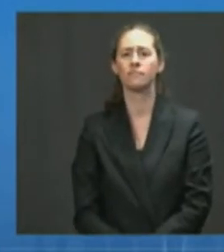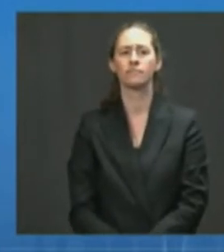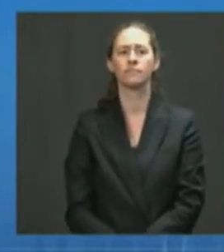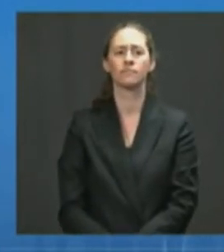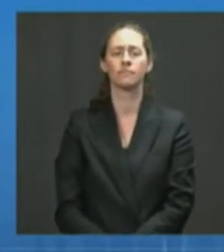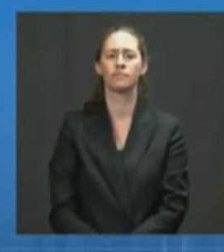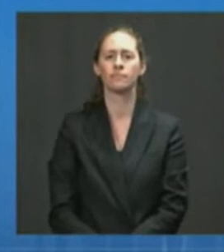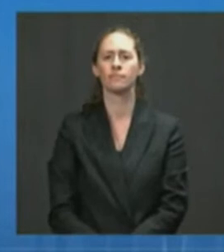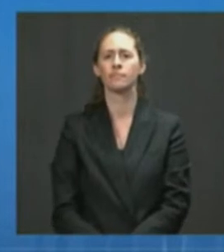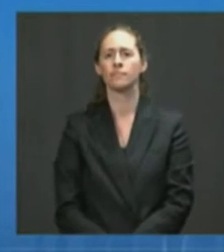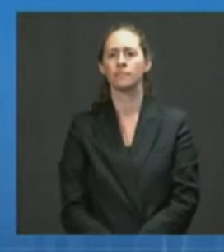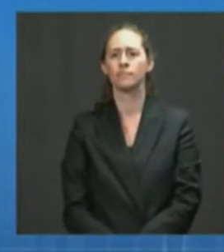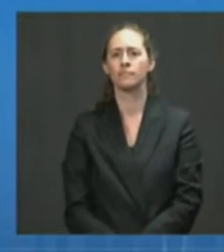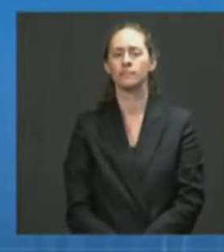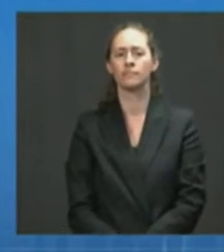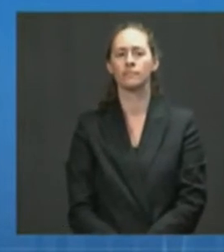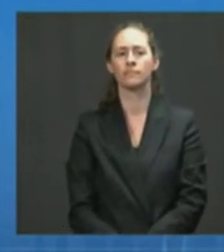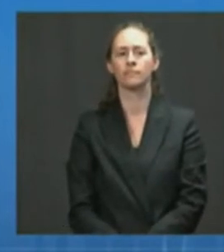Michael Shearer, New York Times.